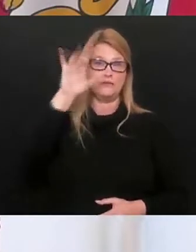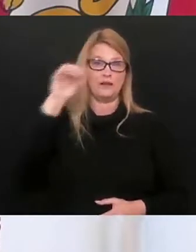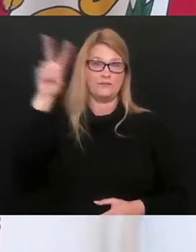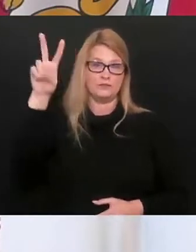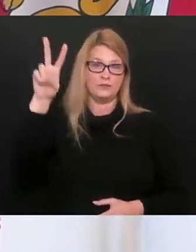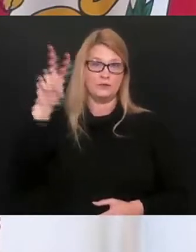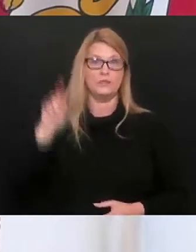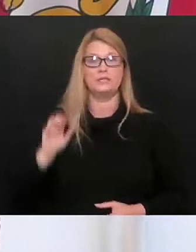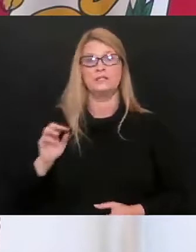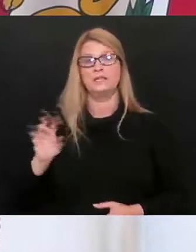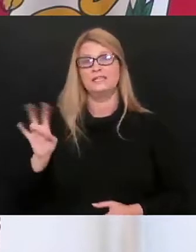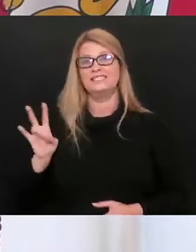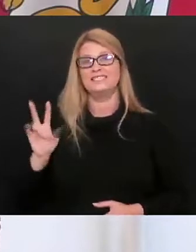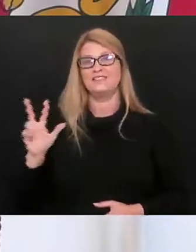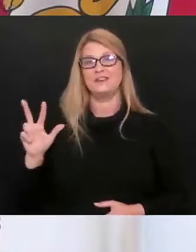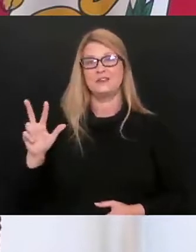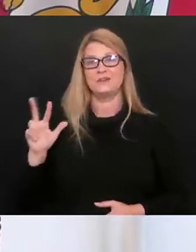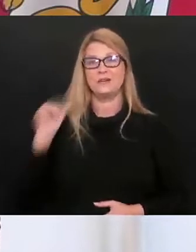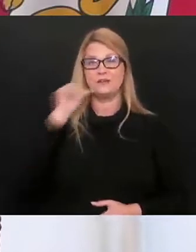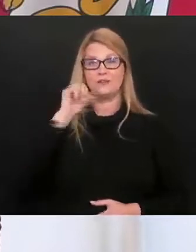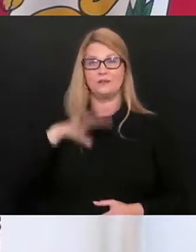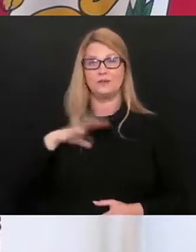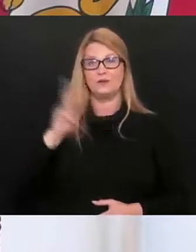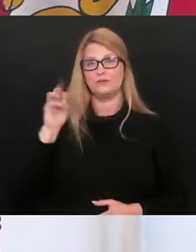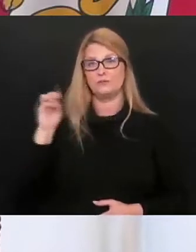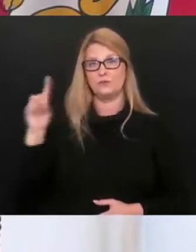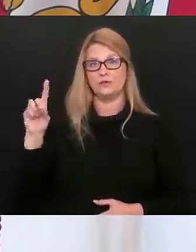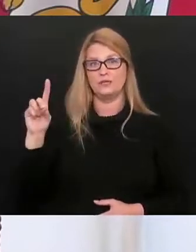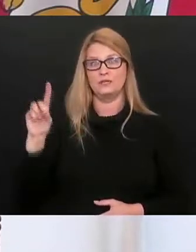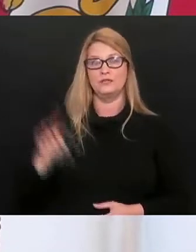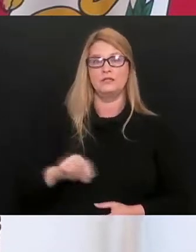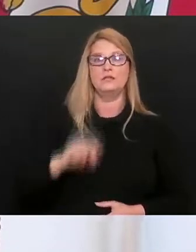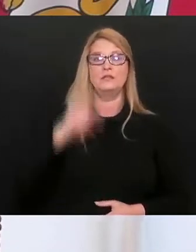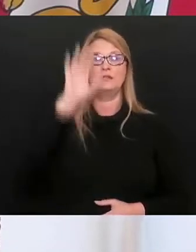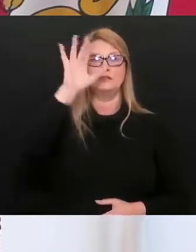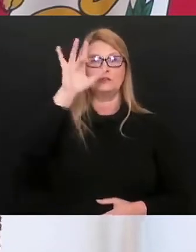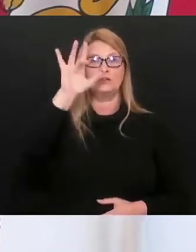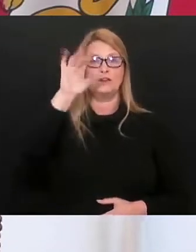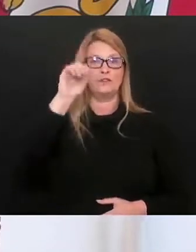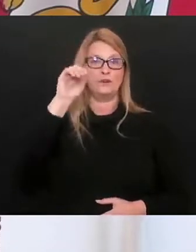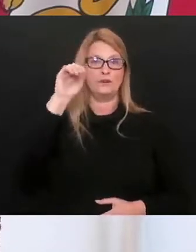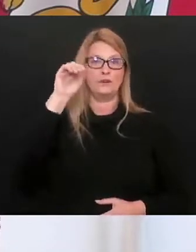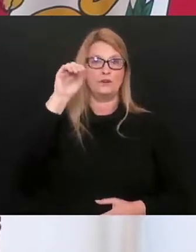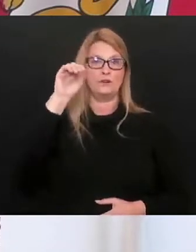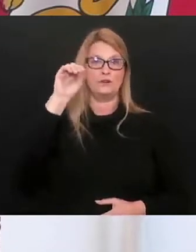and 2nd death is a 73-year-old female from Wood County. Our 2